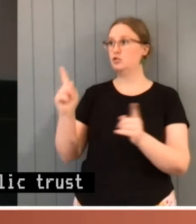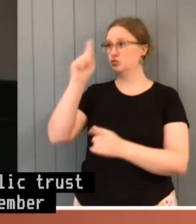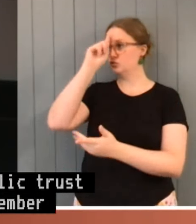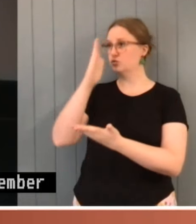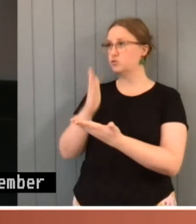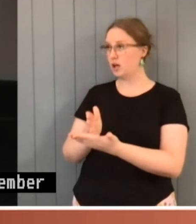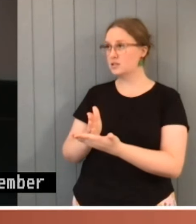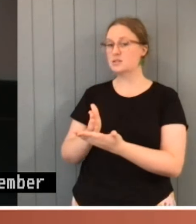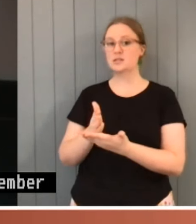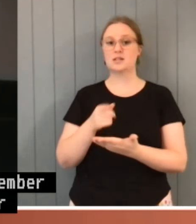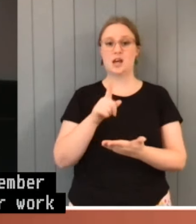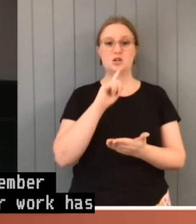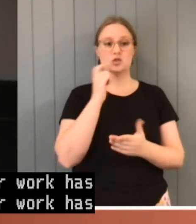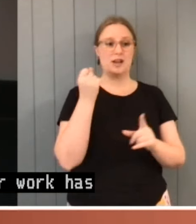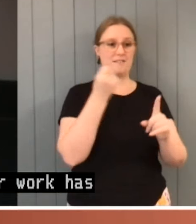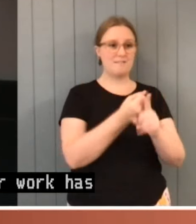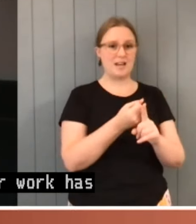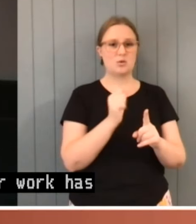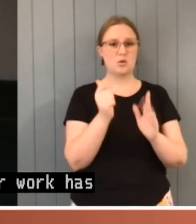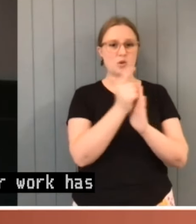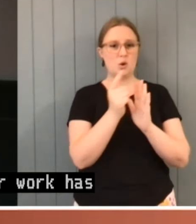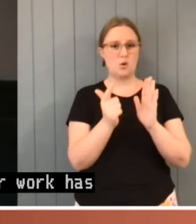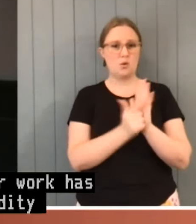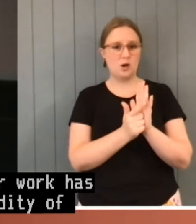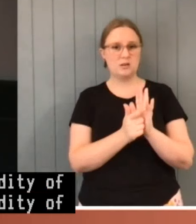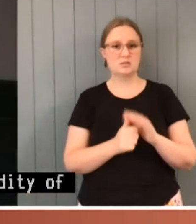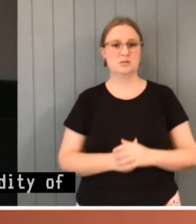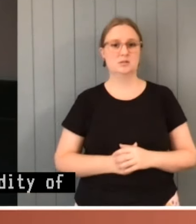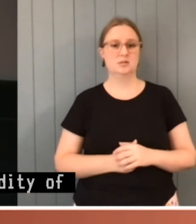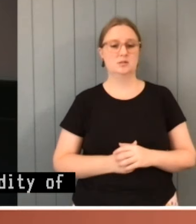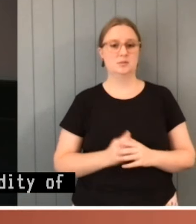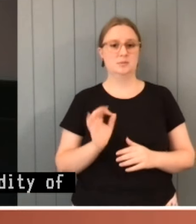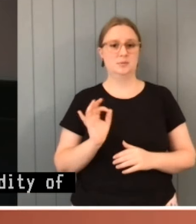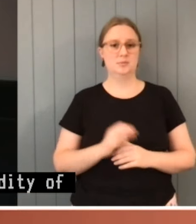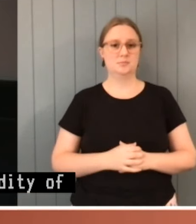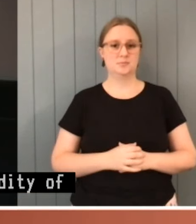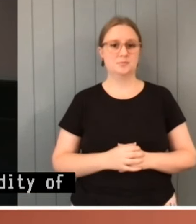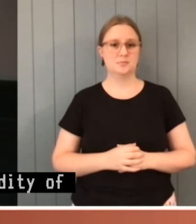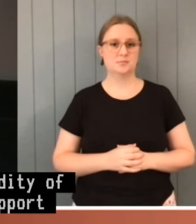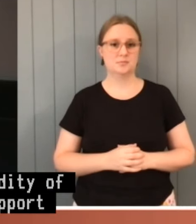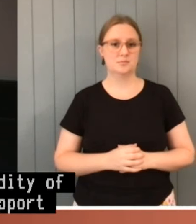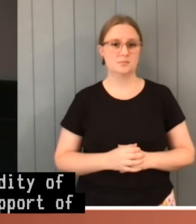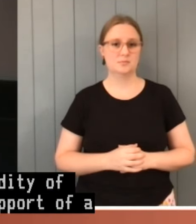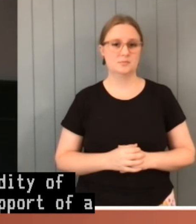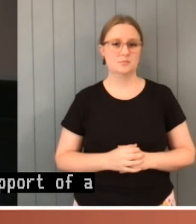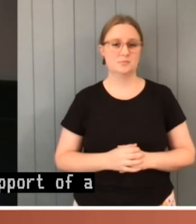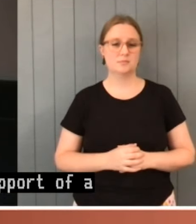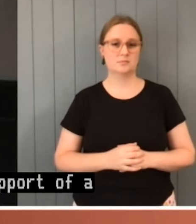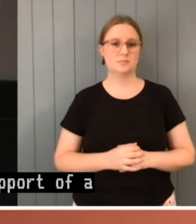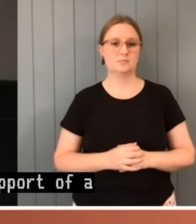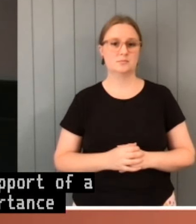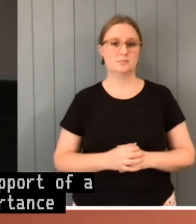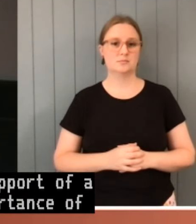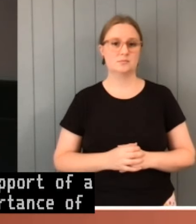the support of a person whose vote has been brought with a bribe. The practical importance of this notion of public trust, which was